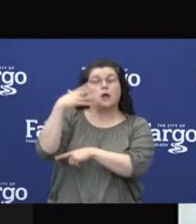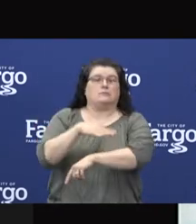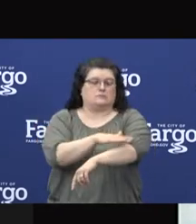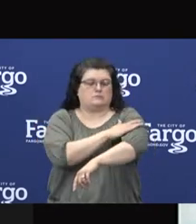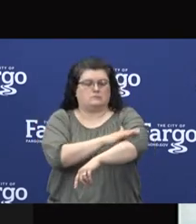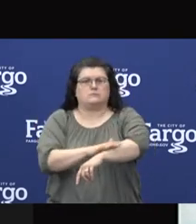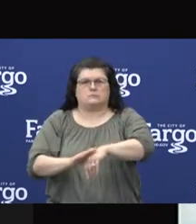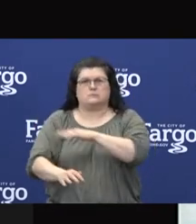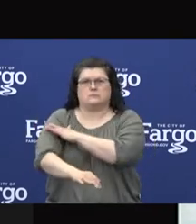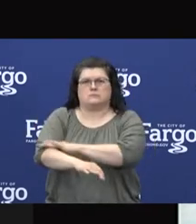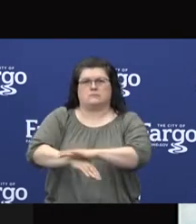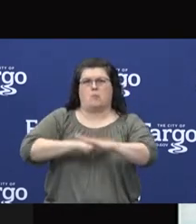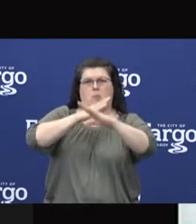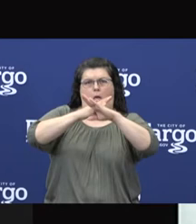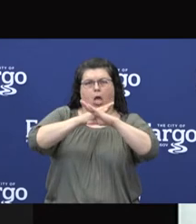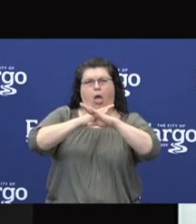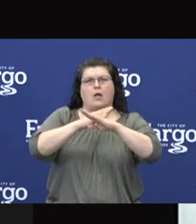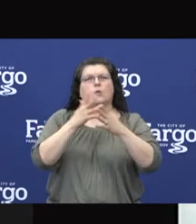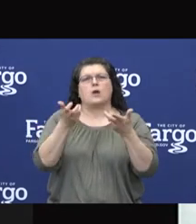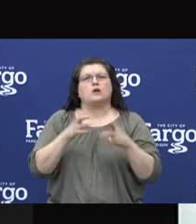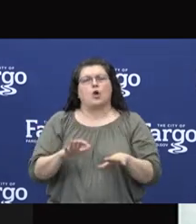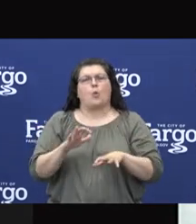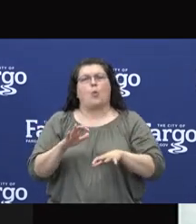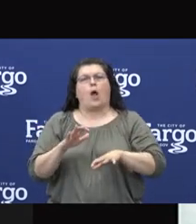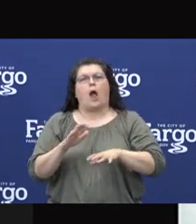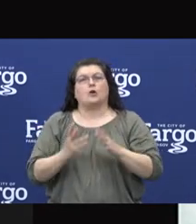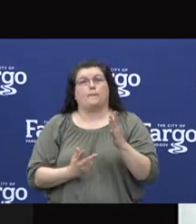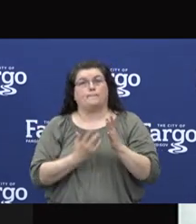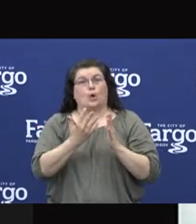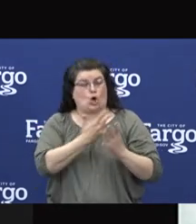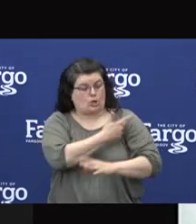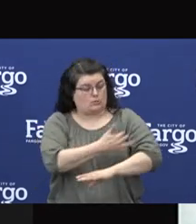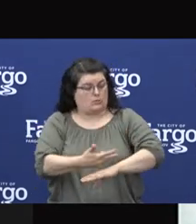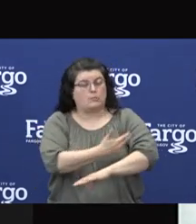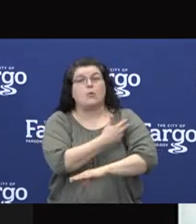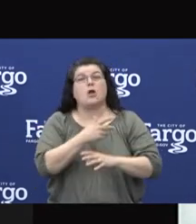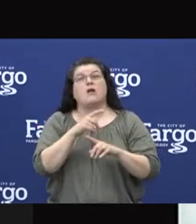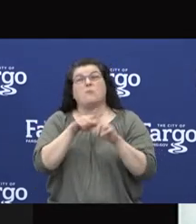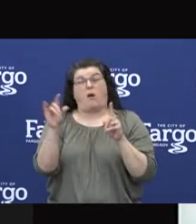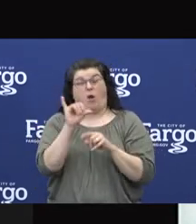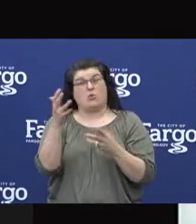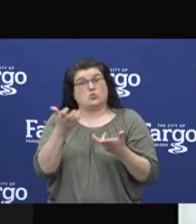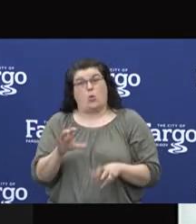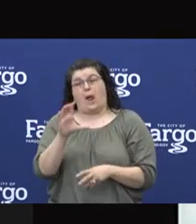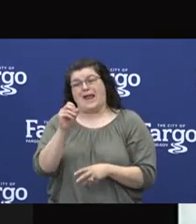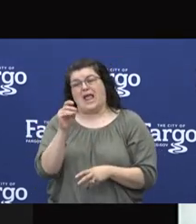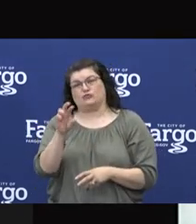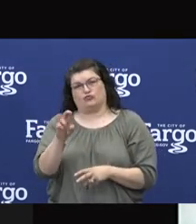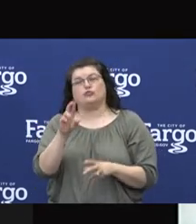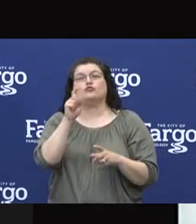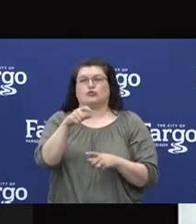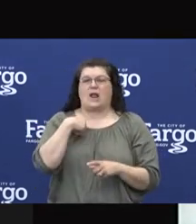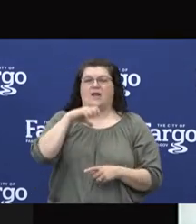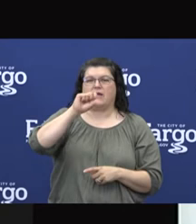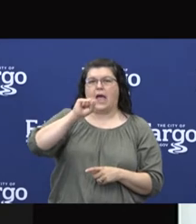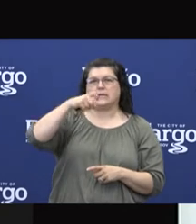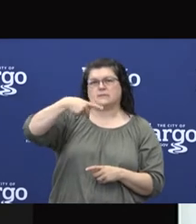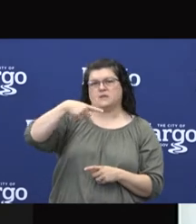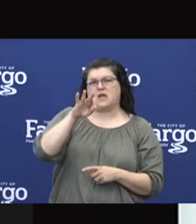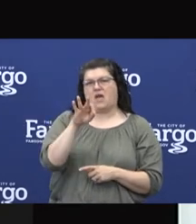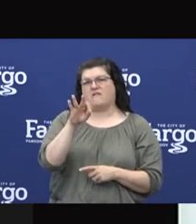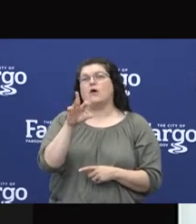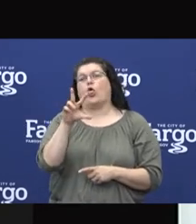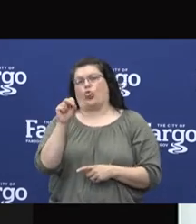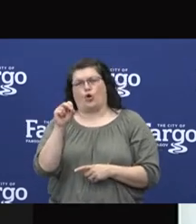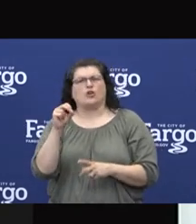to avoid sunburn, but also the risk of skin cancer. And we recommend an SPF of 30 or greater and ask that